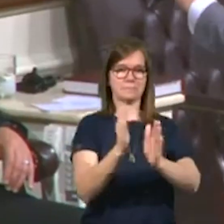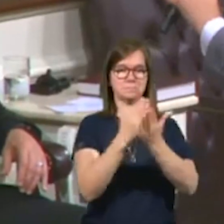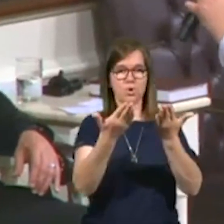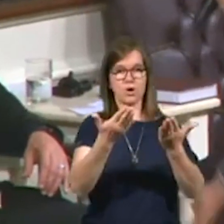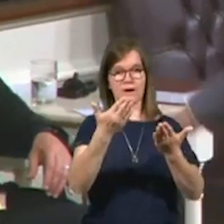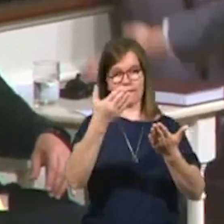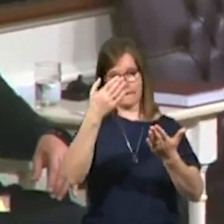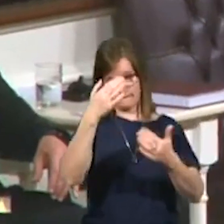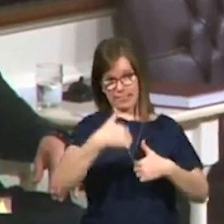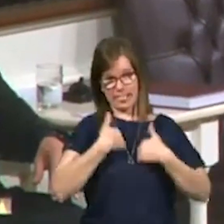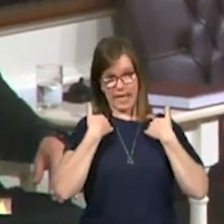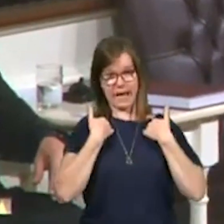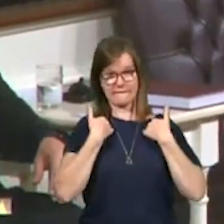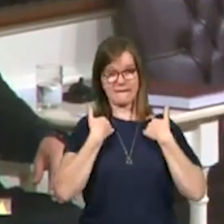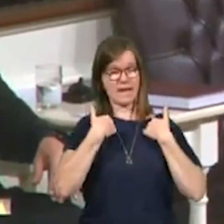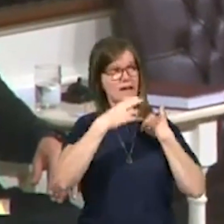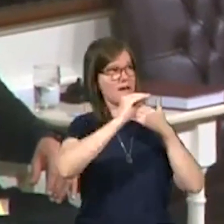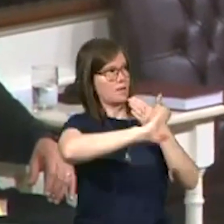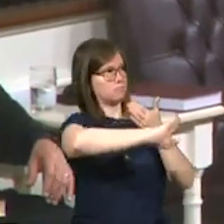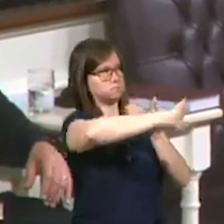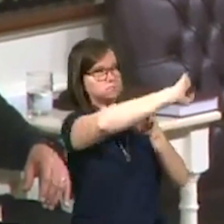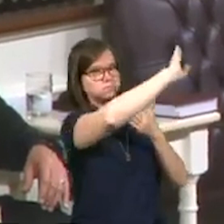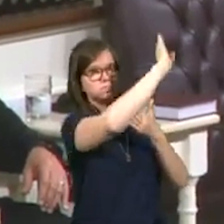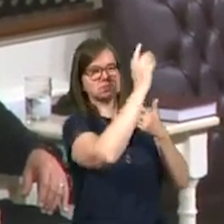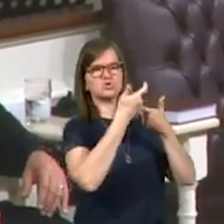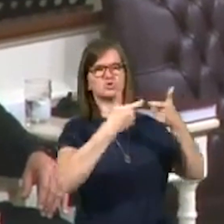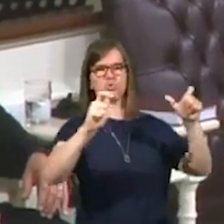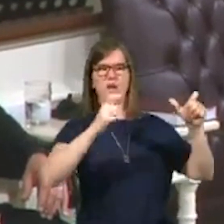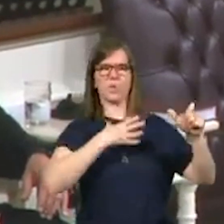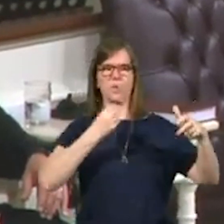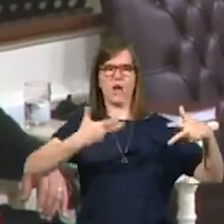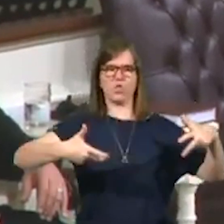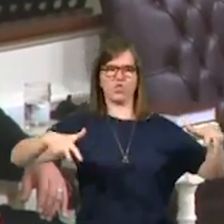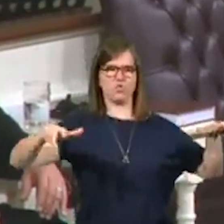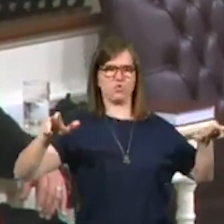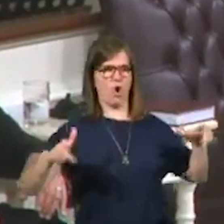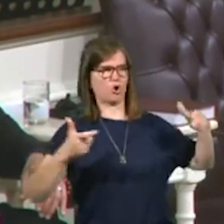was a massive floor to ceiling, great white throne.